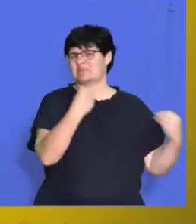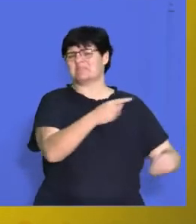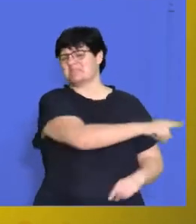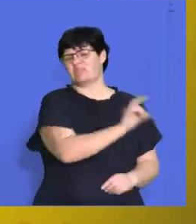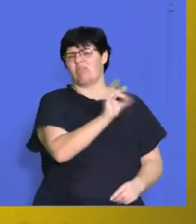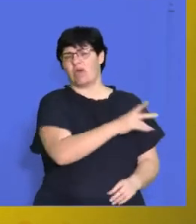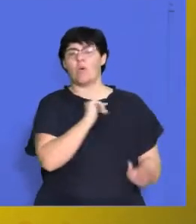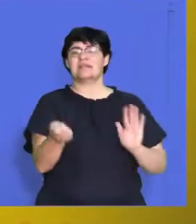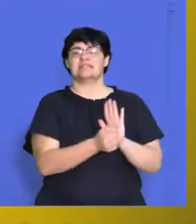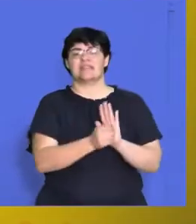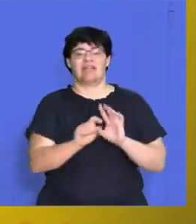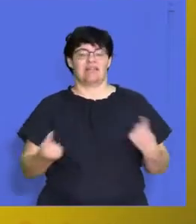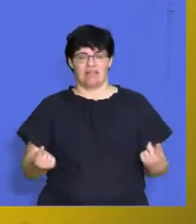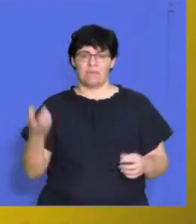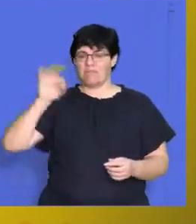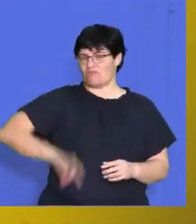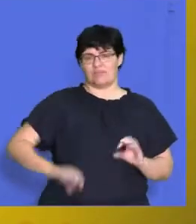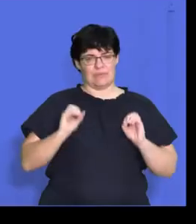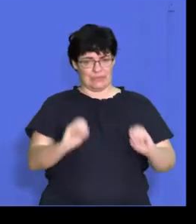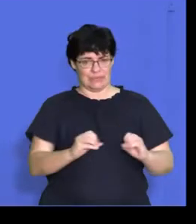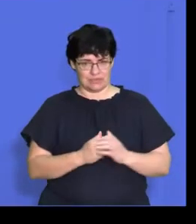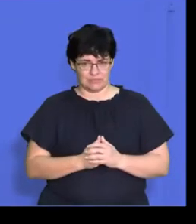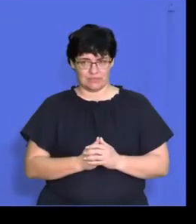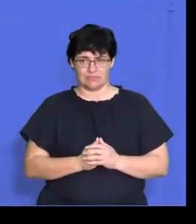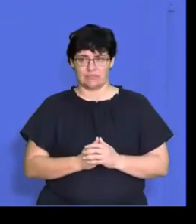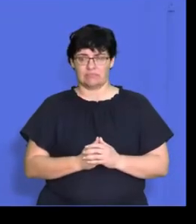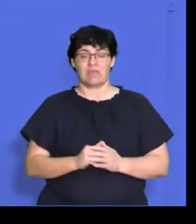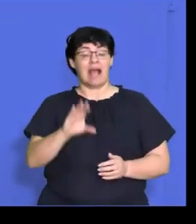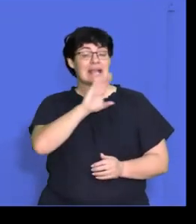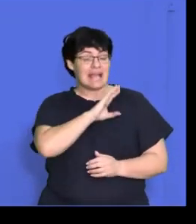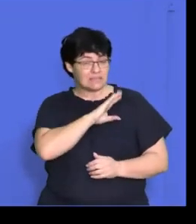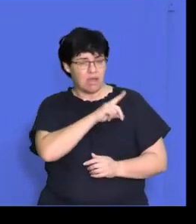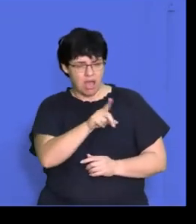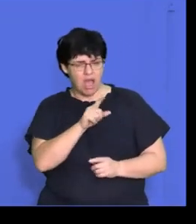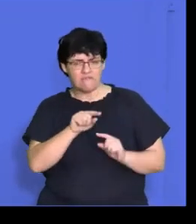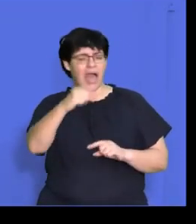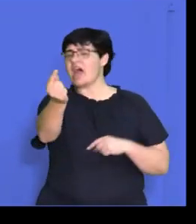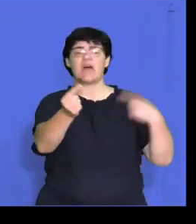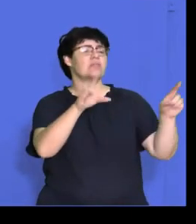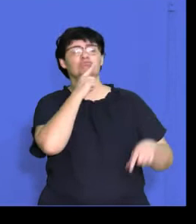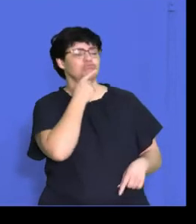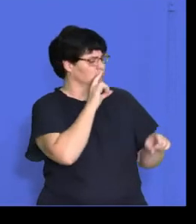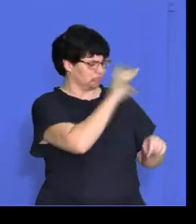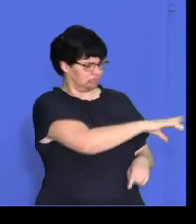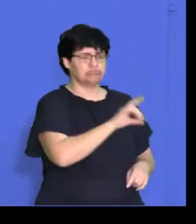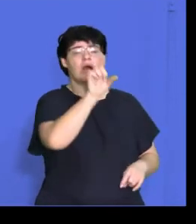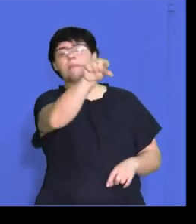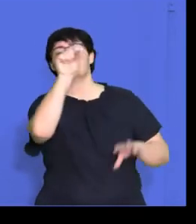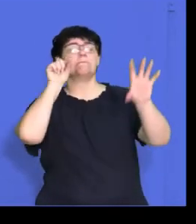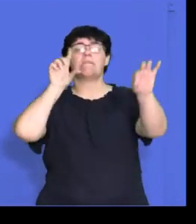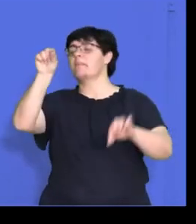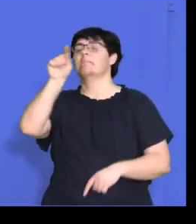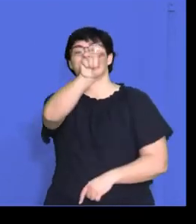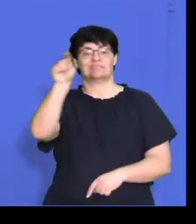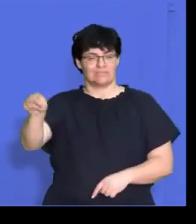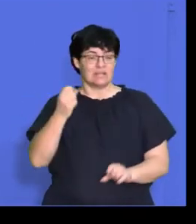Therefore, there's no sales, no profitability. Customers will have many alternatives to choose from and the impact could